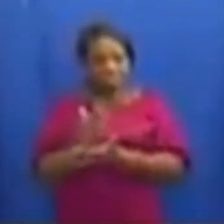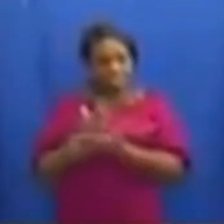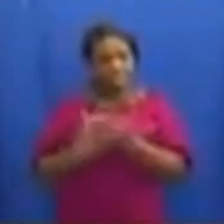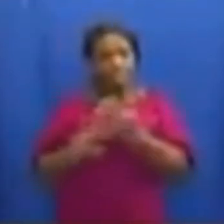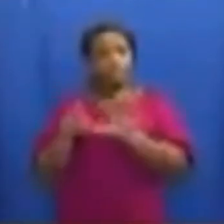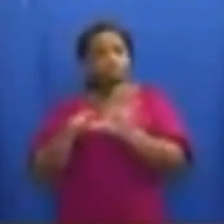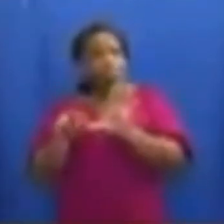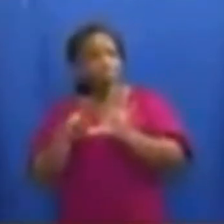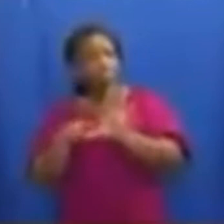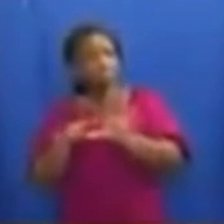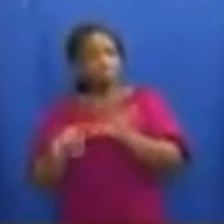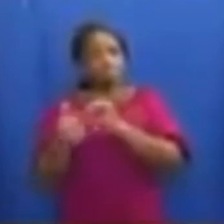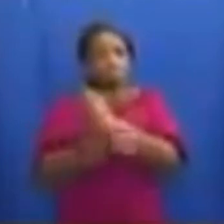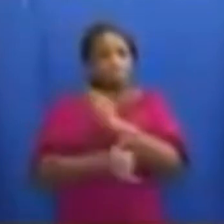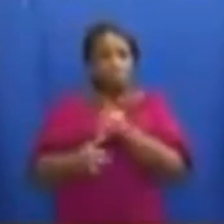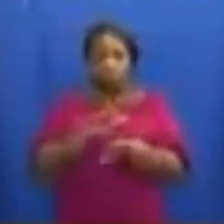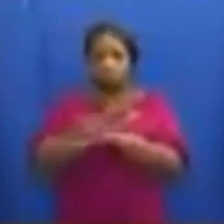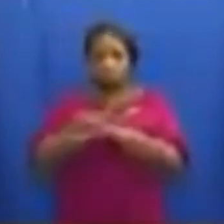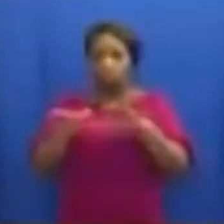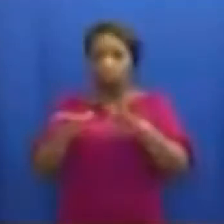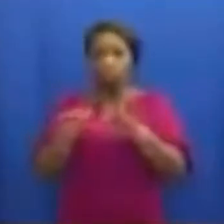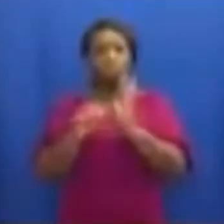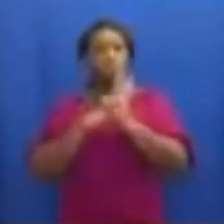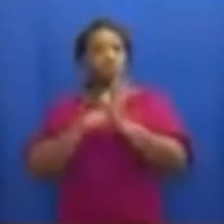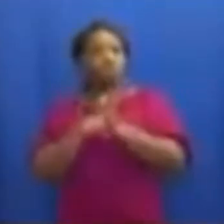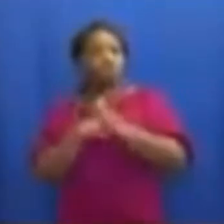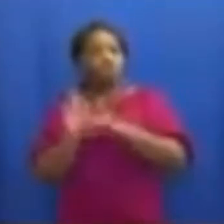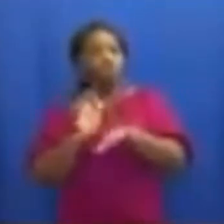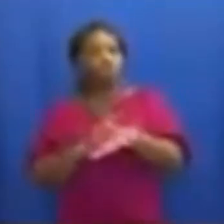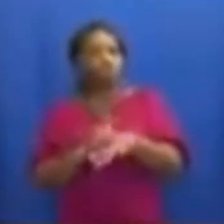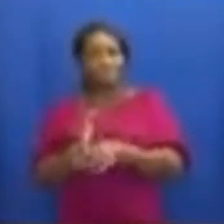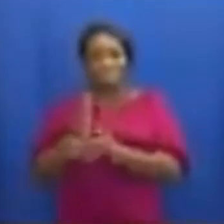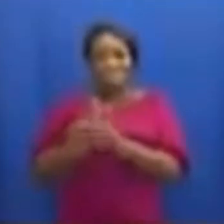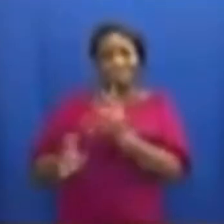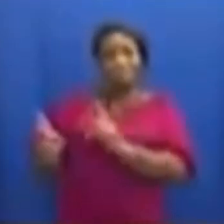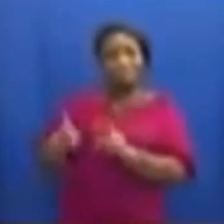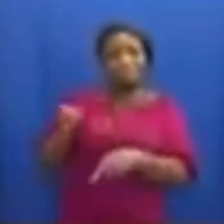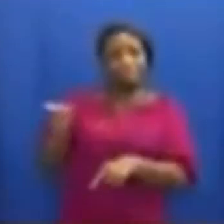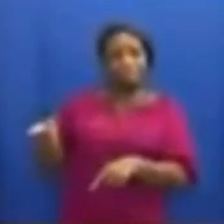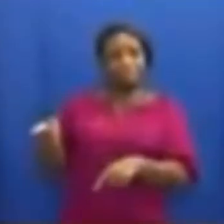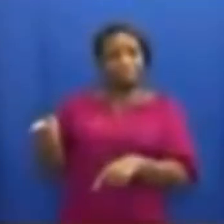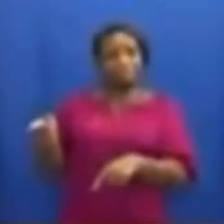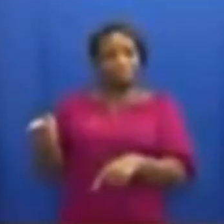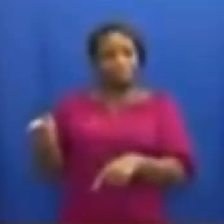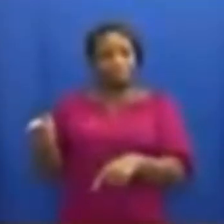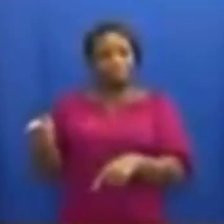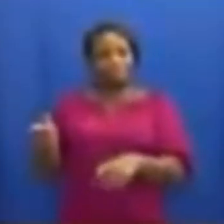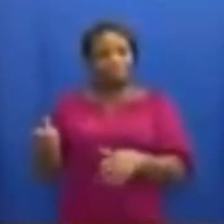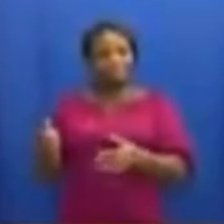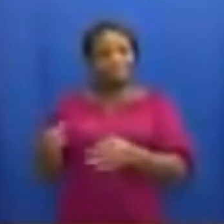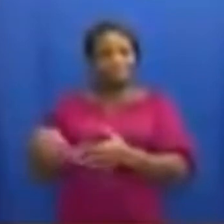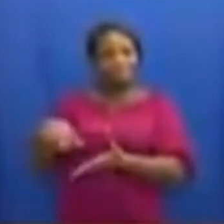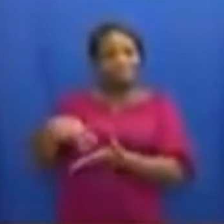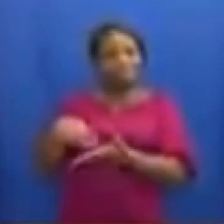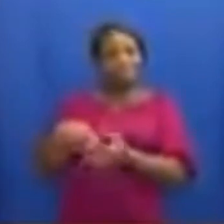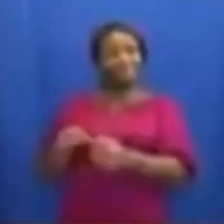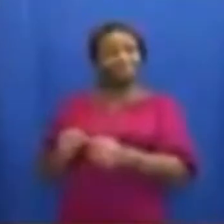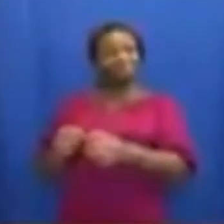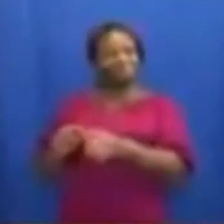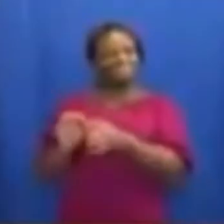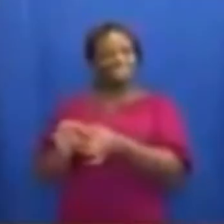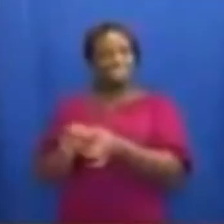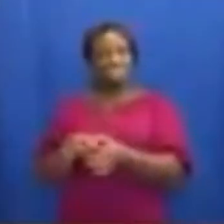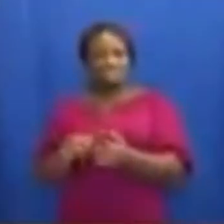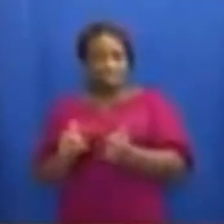regions of our country where there are no active cases. Some residents are abandoning altogether the protocols